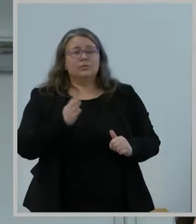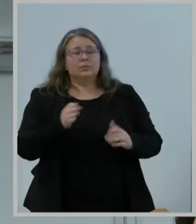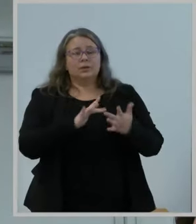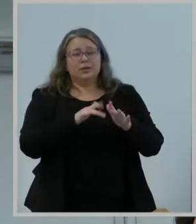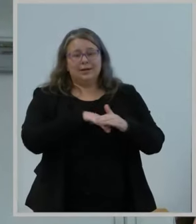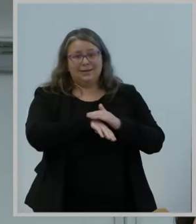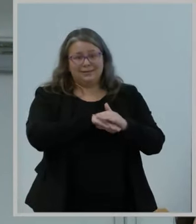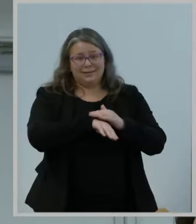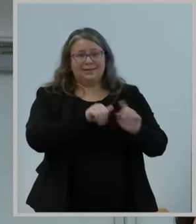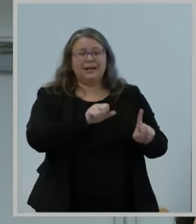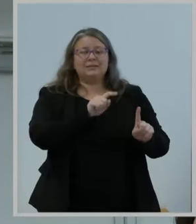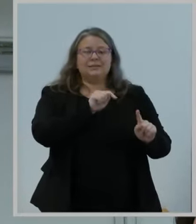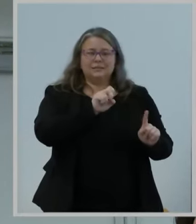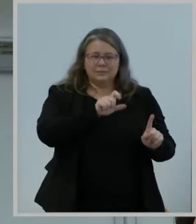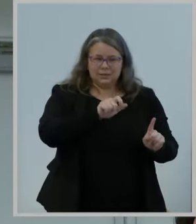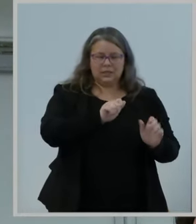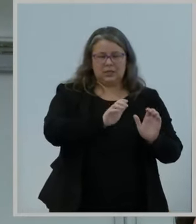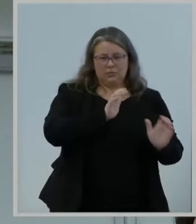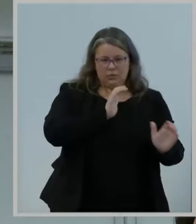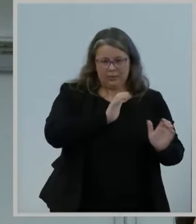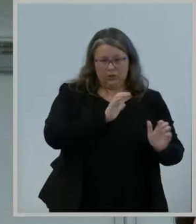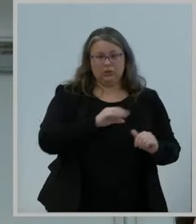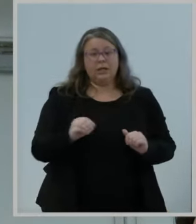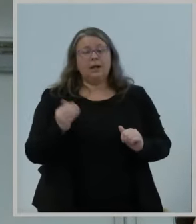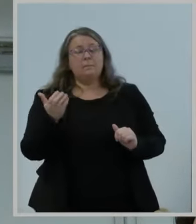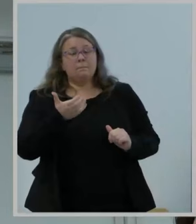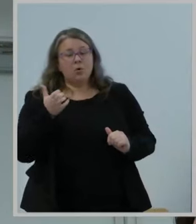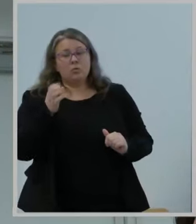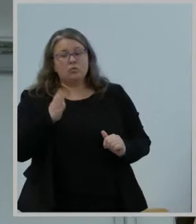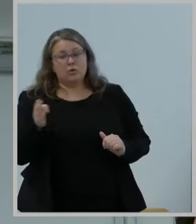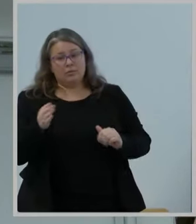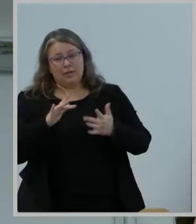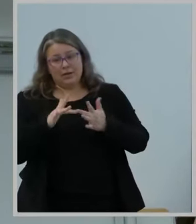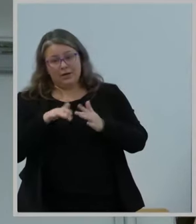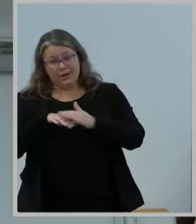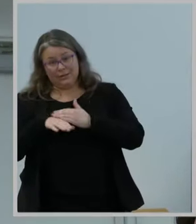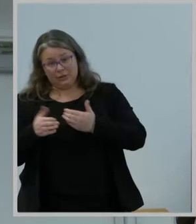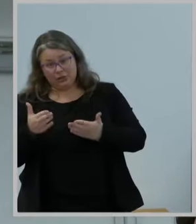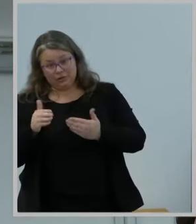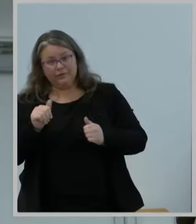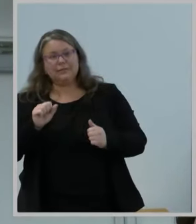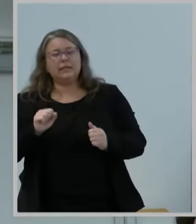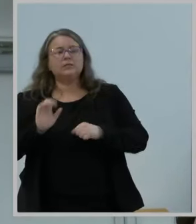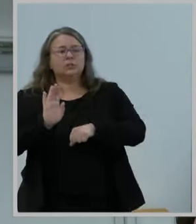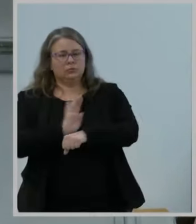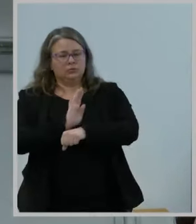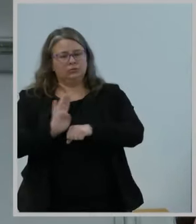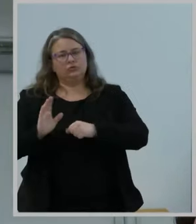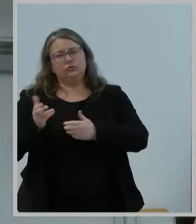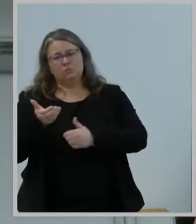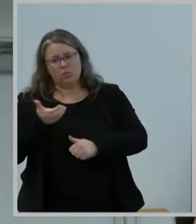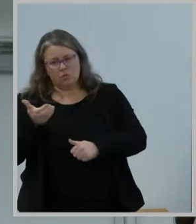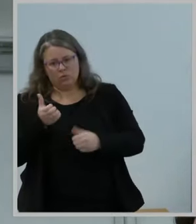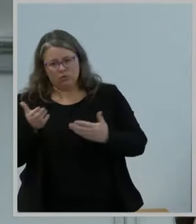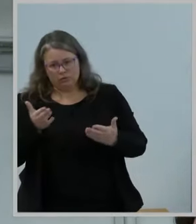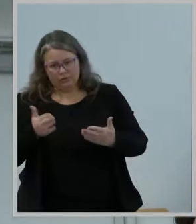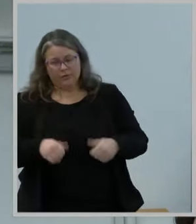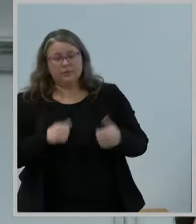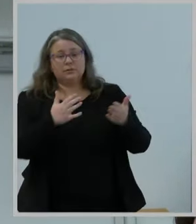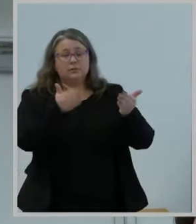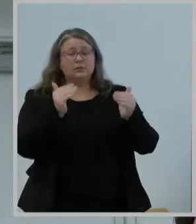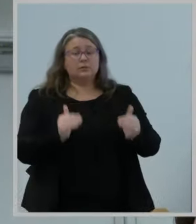and to classify mobile broadband Internet access service as a commercial mobile service. Next, in the event the Commission